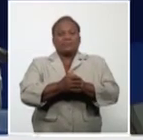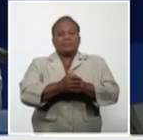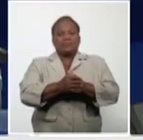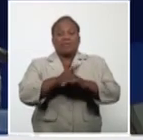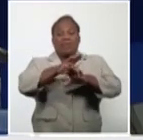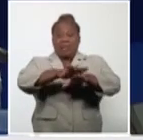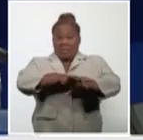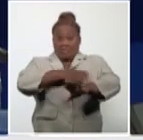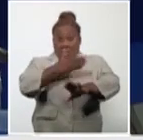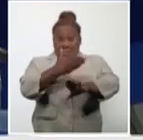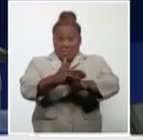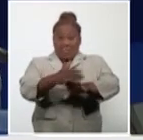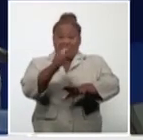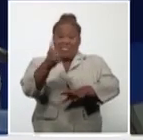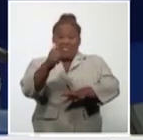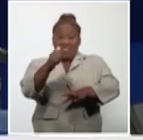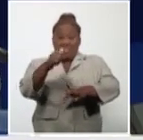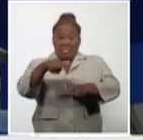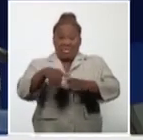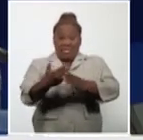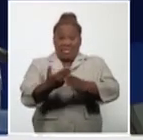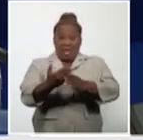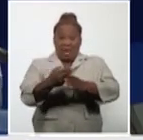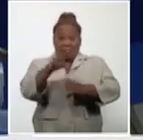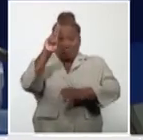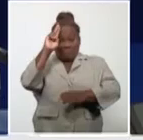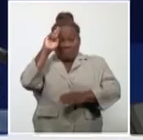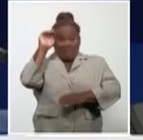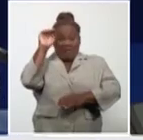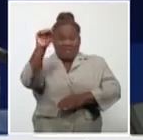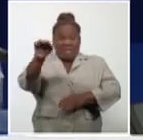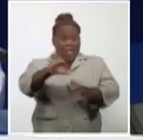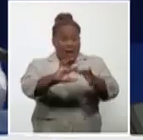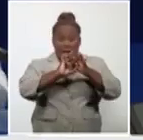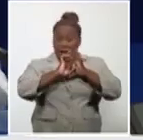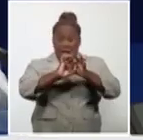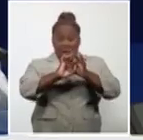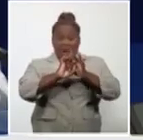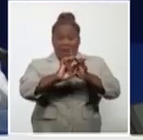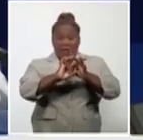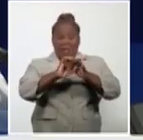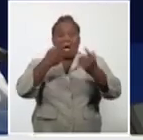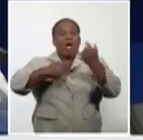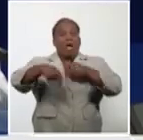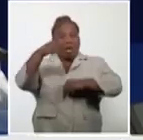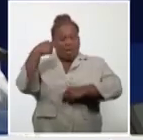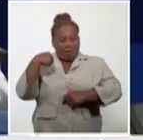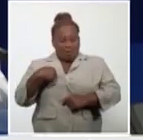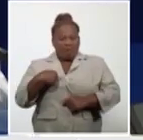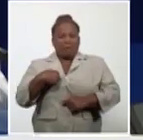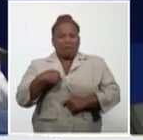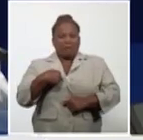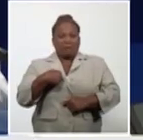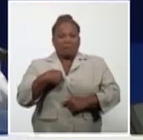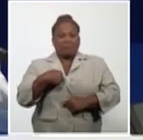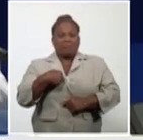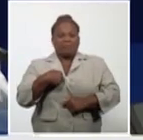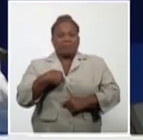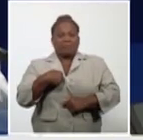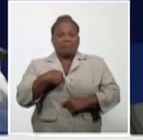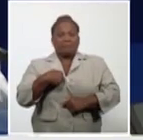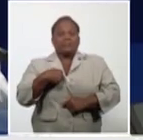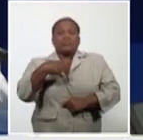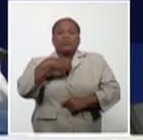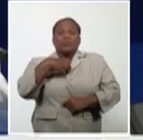after 10 days of intensive care, yesterday she presented a number of complications that despite